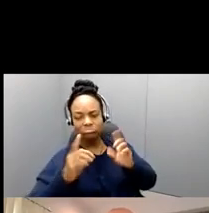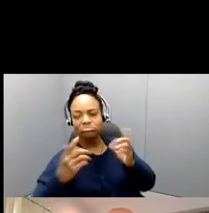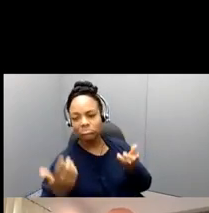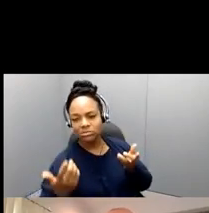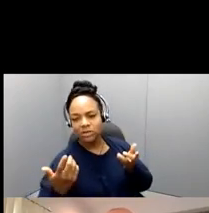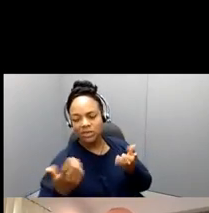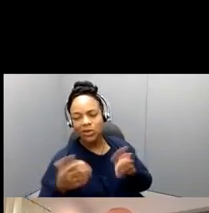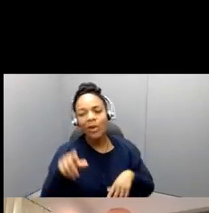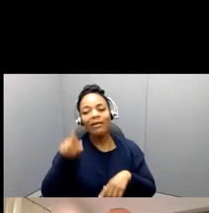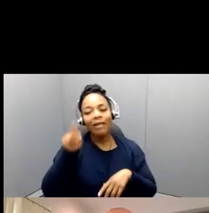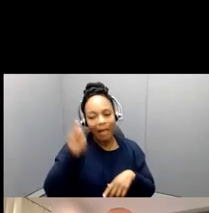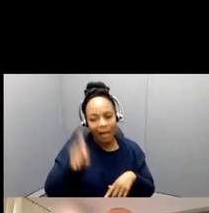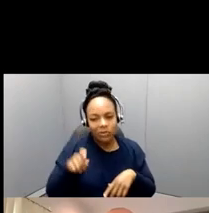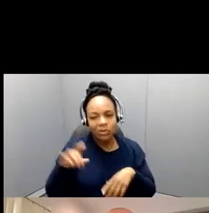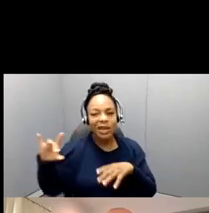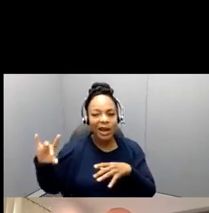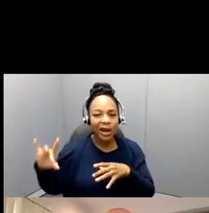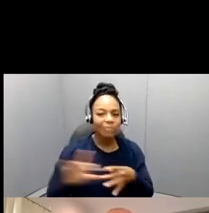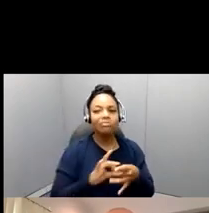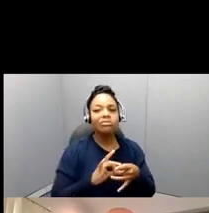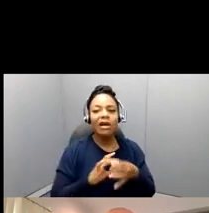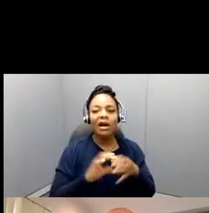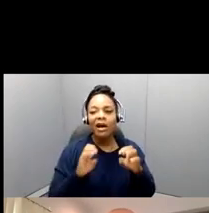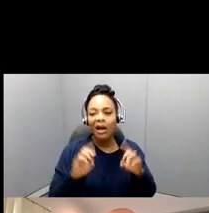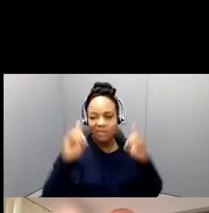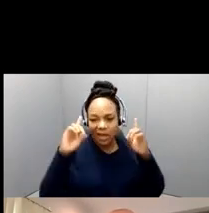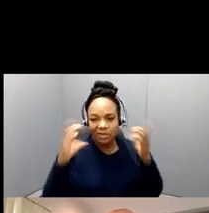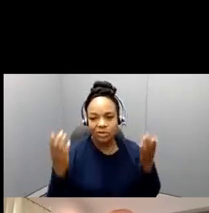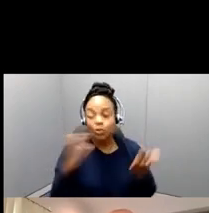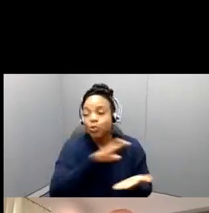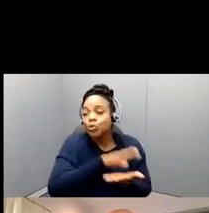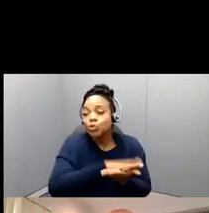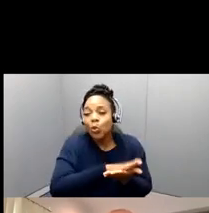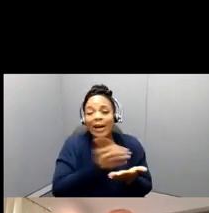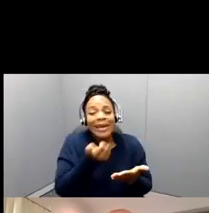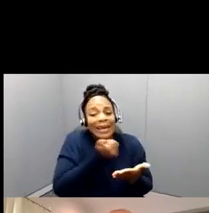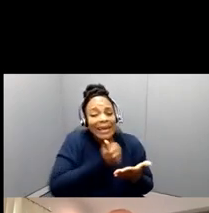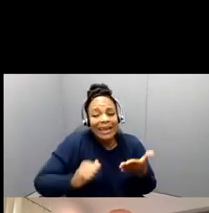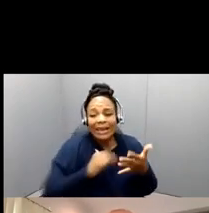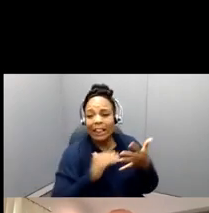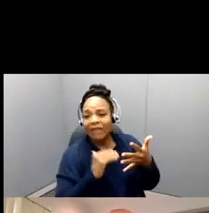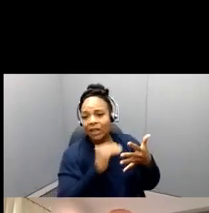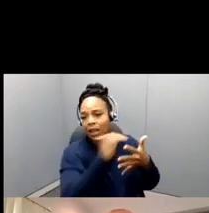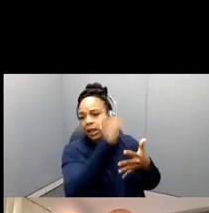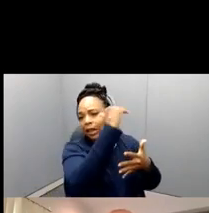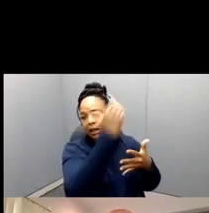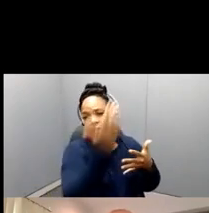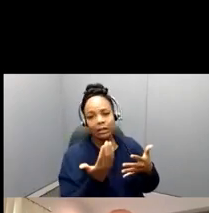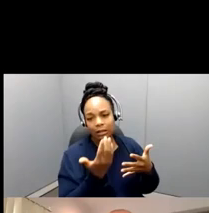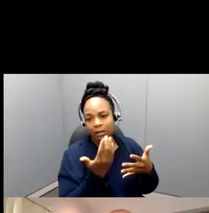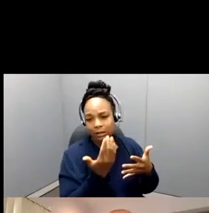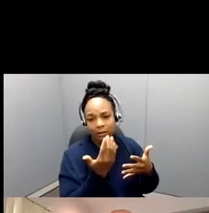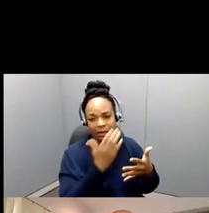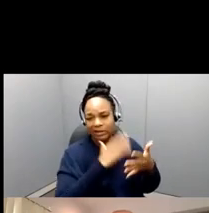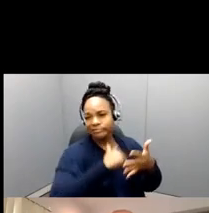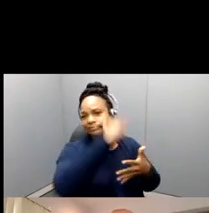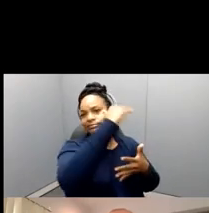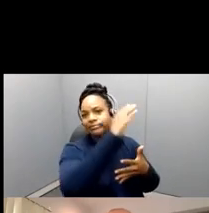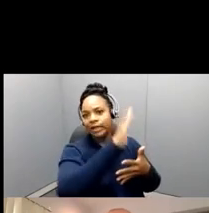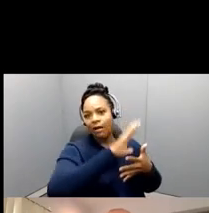schools, again, from all levels, take through up to post-secondary education, have a, have a